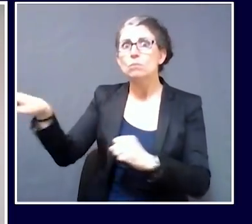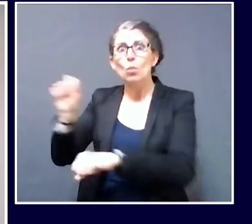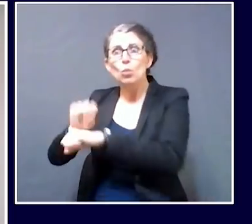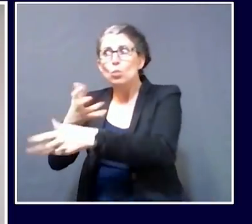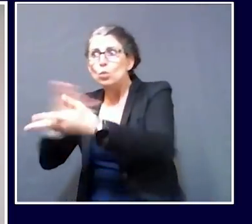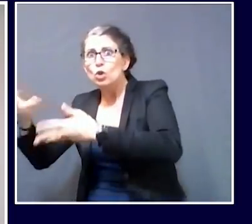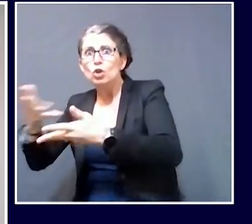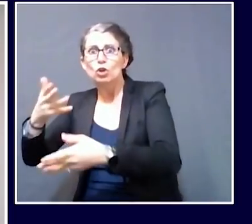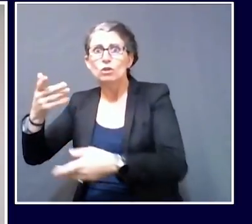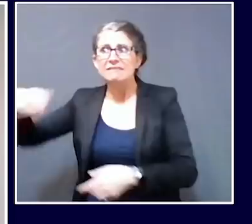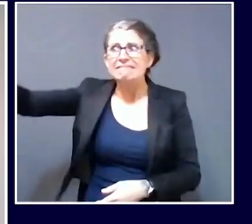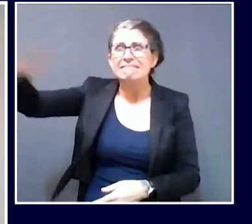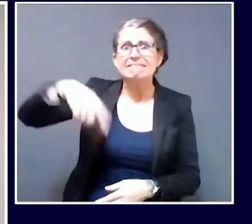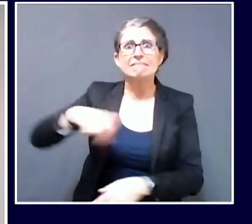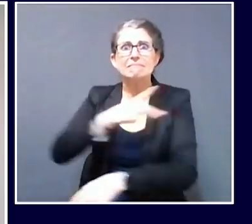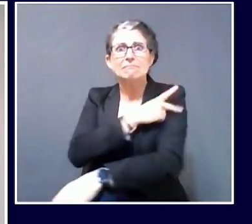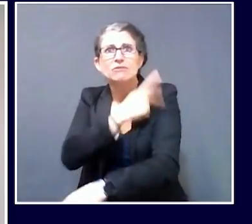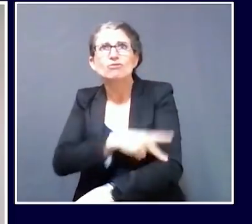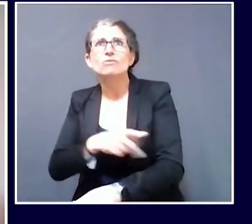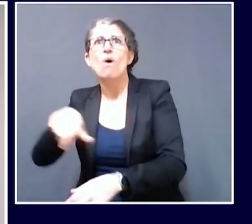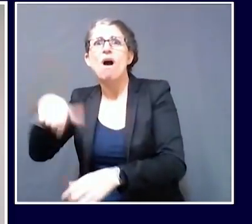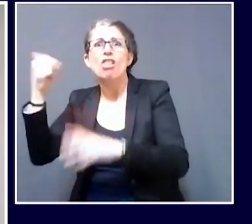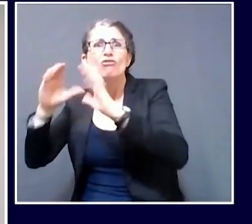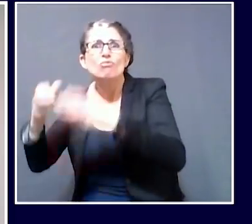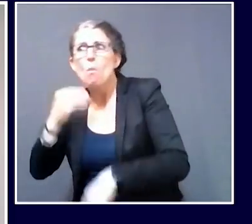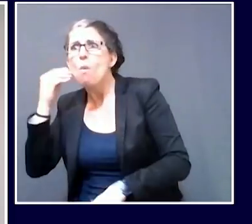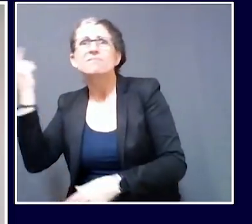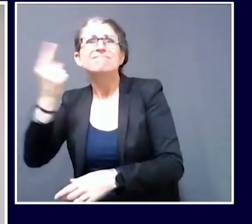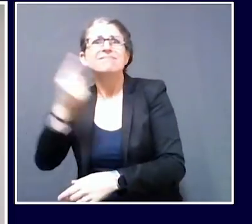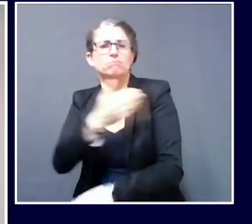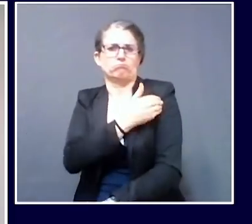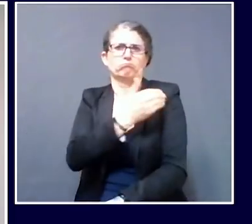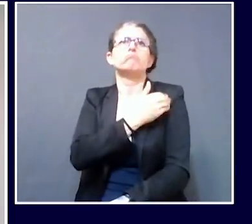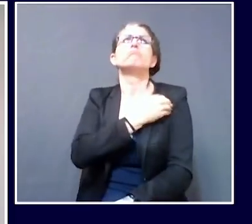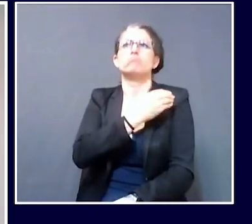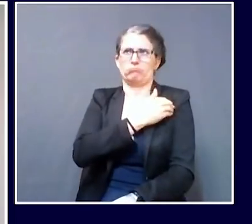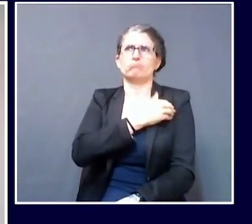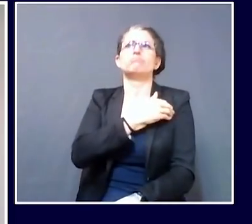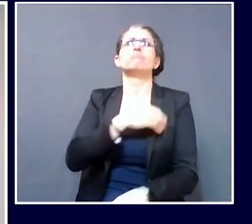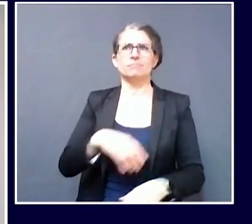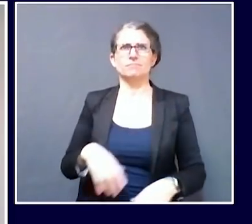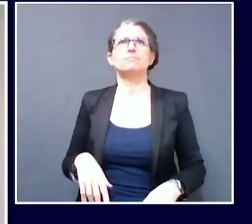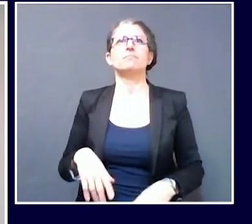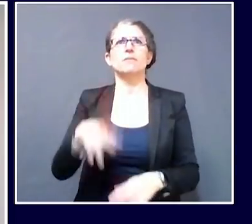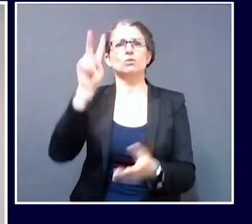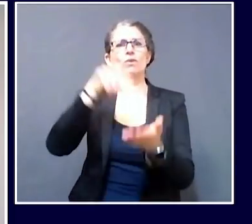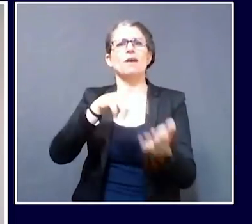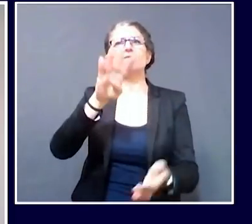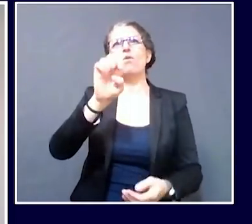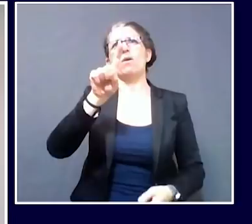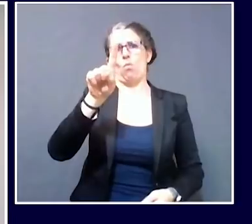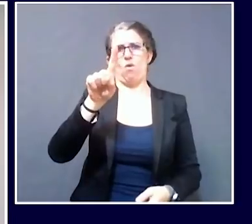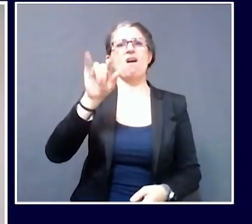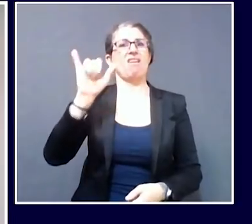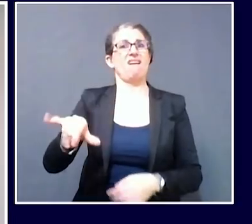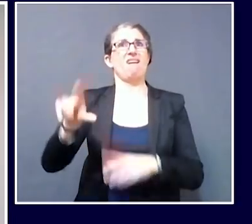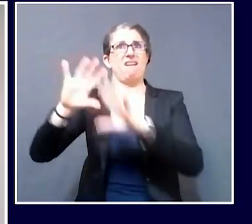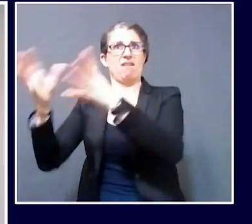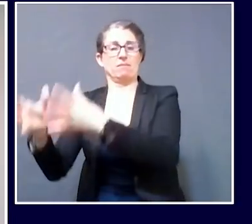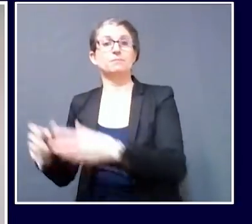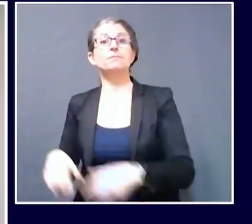perspective, though, that number comprises 1,510